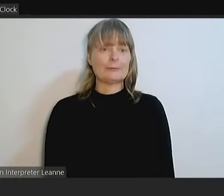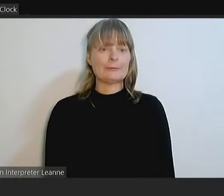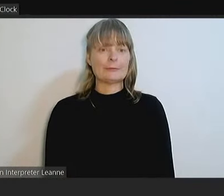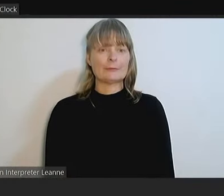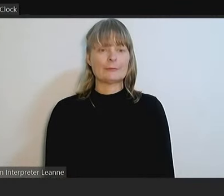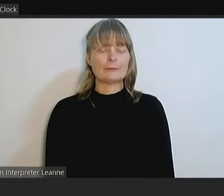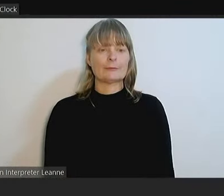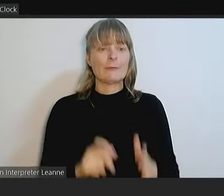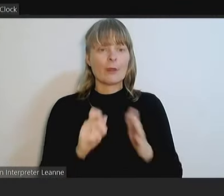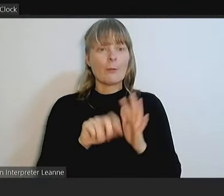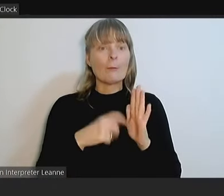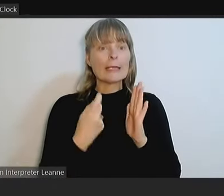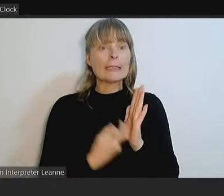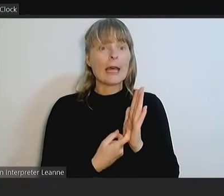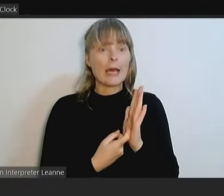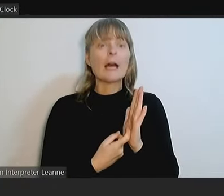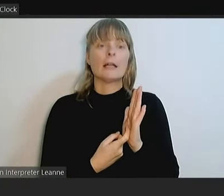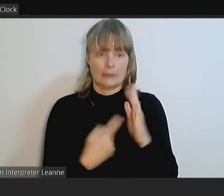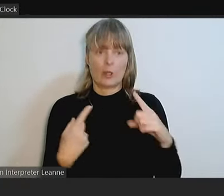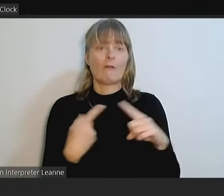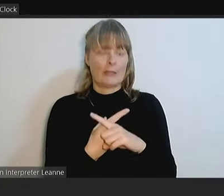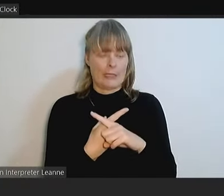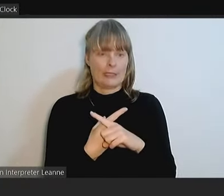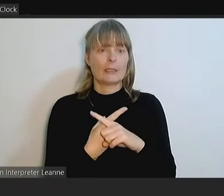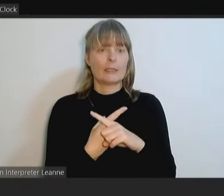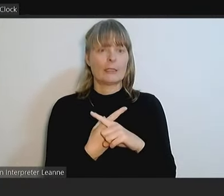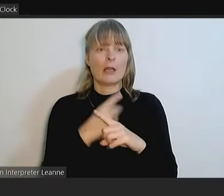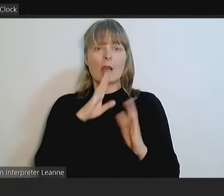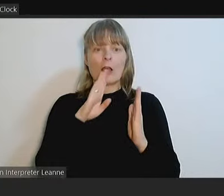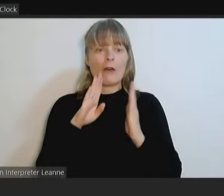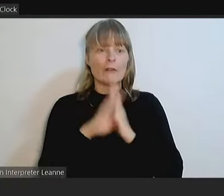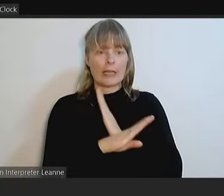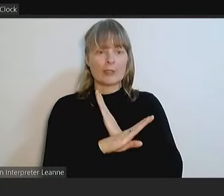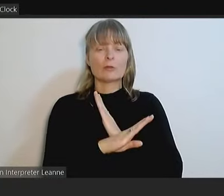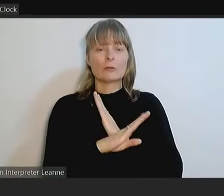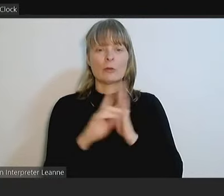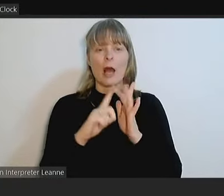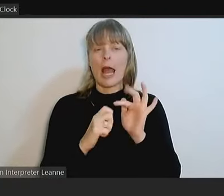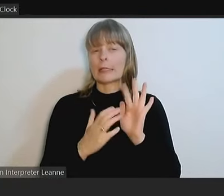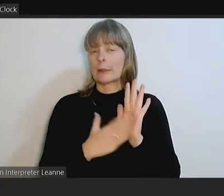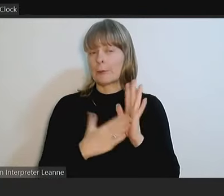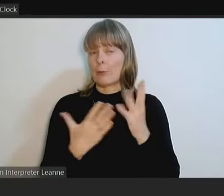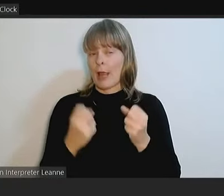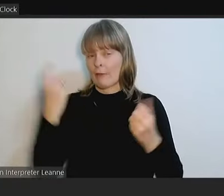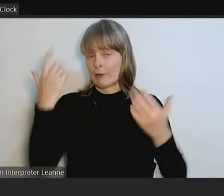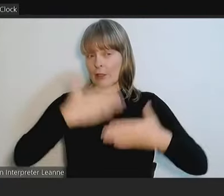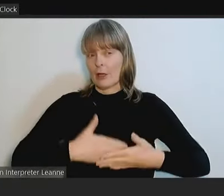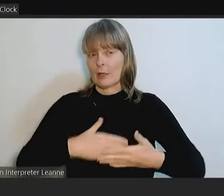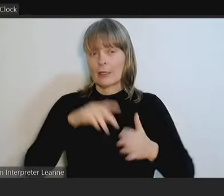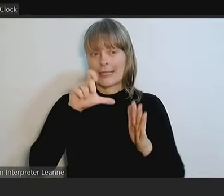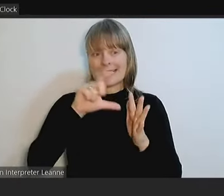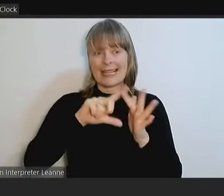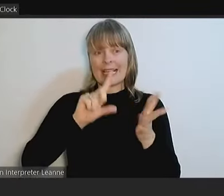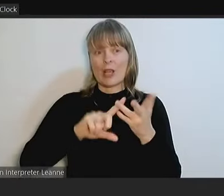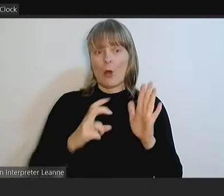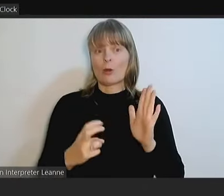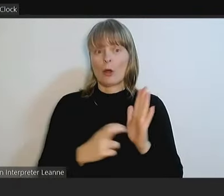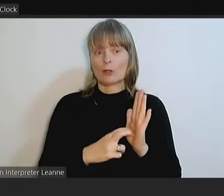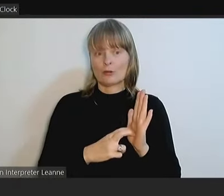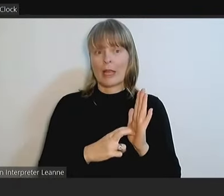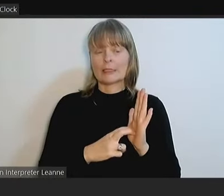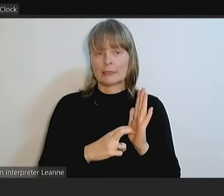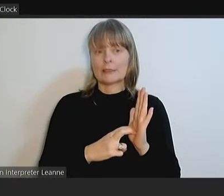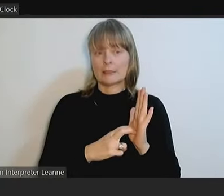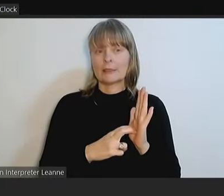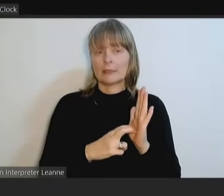Thank you, Mayor. In relation to the confidential item tonight, which is in relation to CEO's contract. I obviously have a conflict